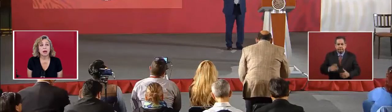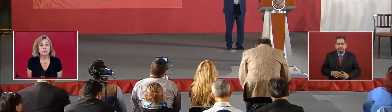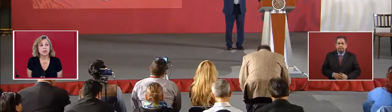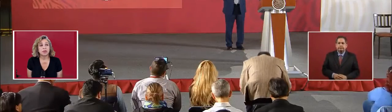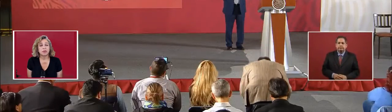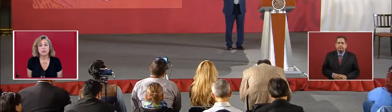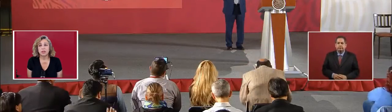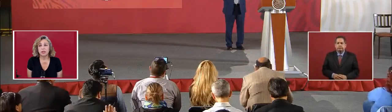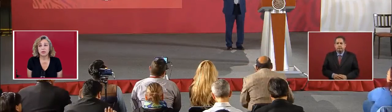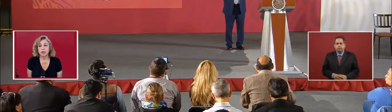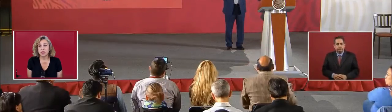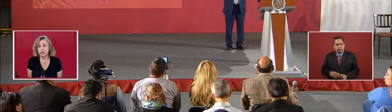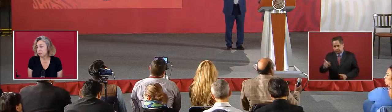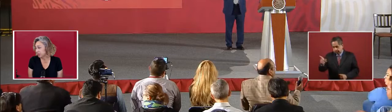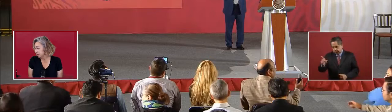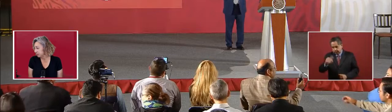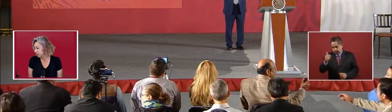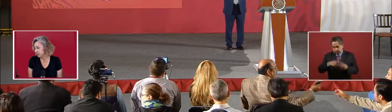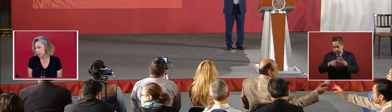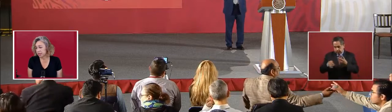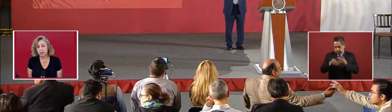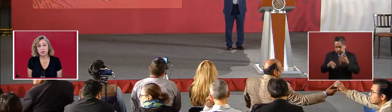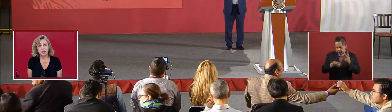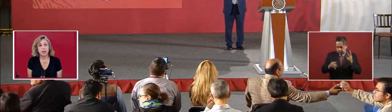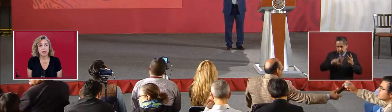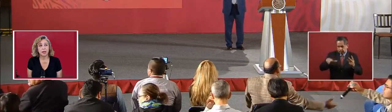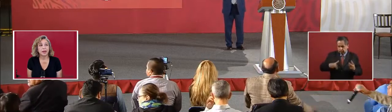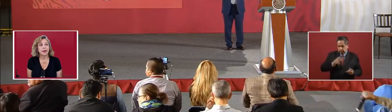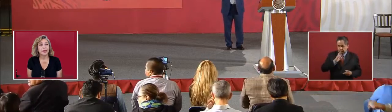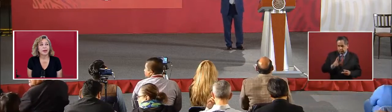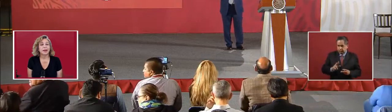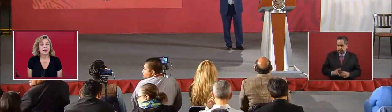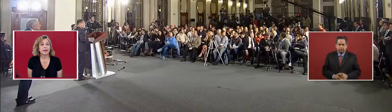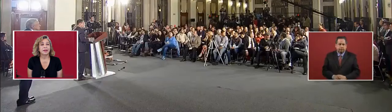I'm not sure what the question was exactly really.